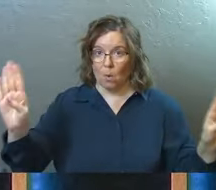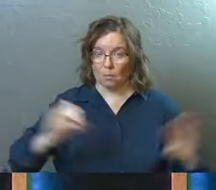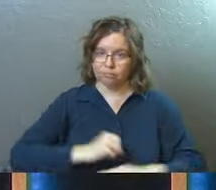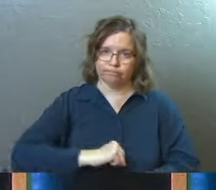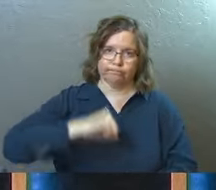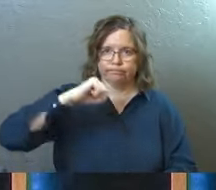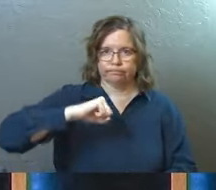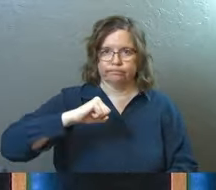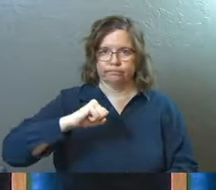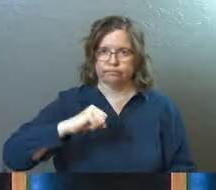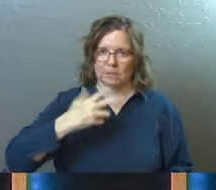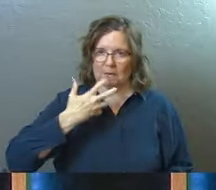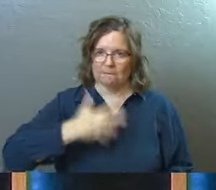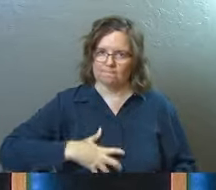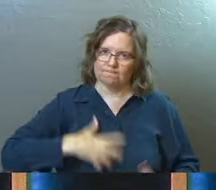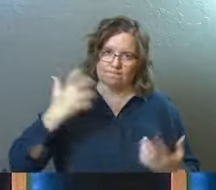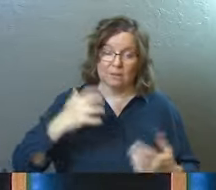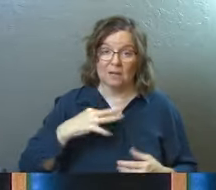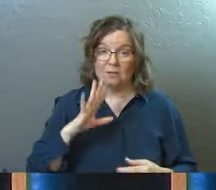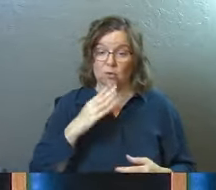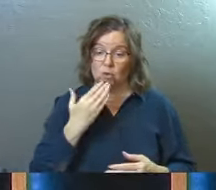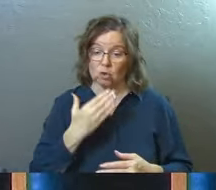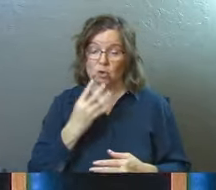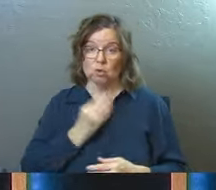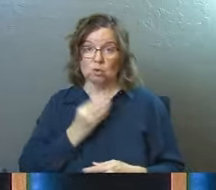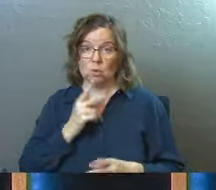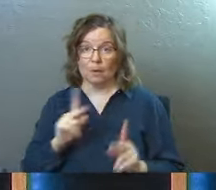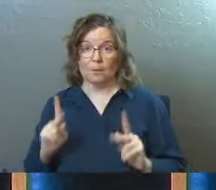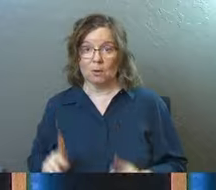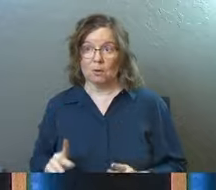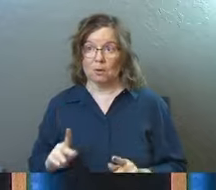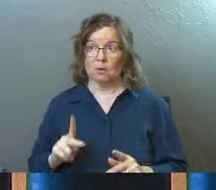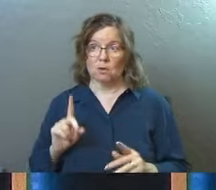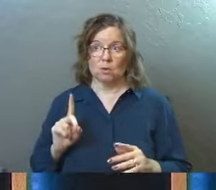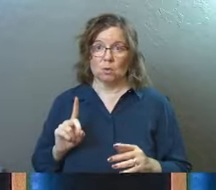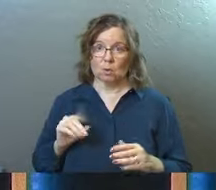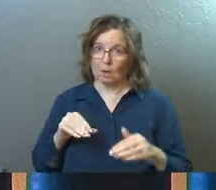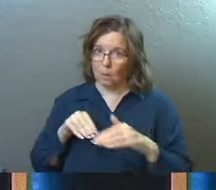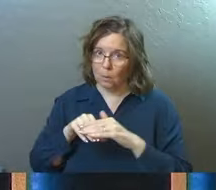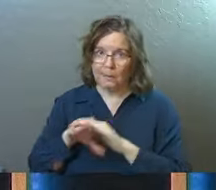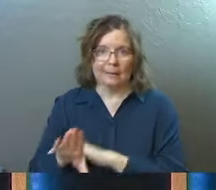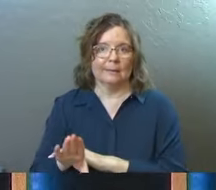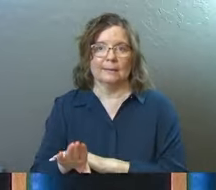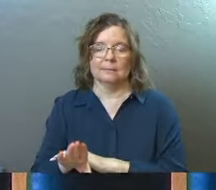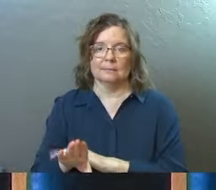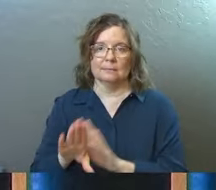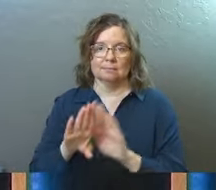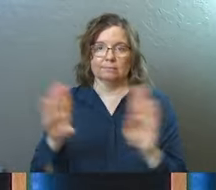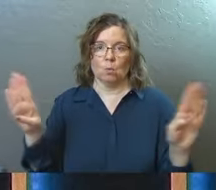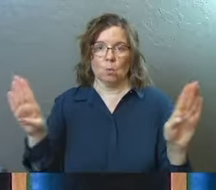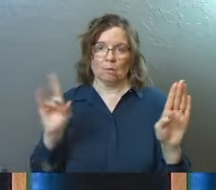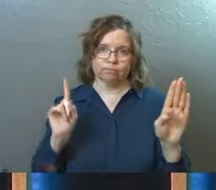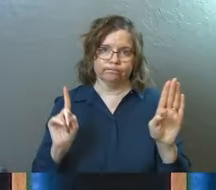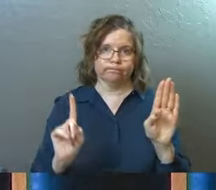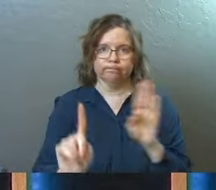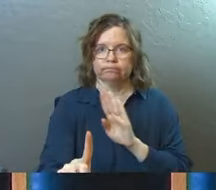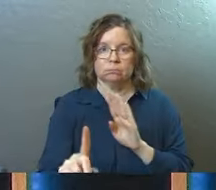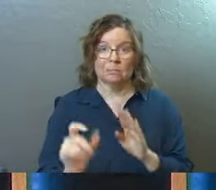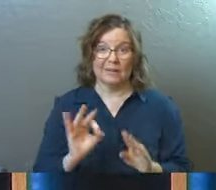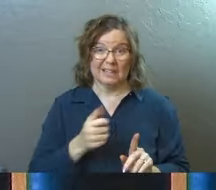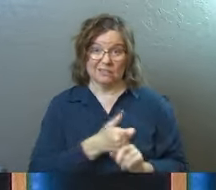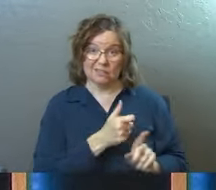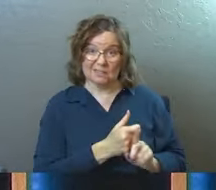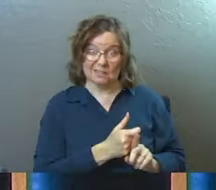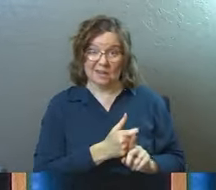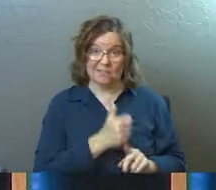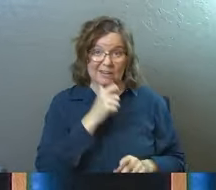walk into the temple complex and if you were a good practicing Jewish person, you could walk fully into the temple and you could worship there. But if you were